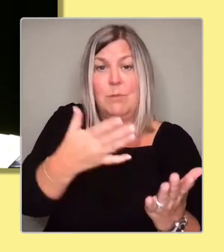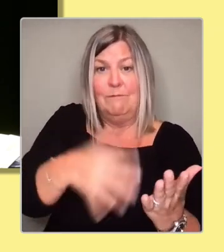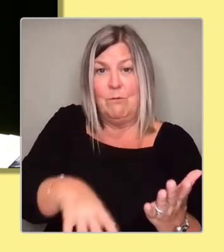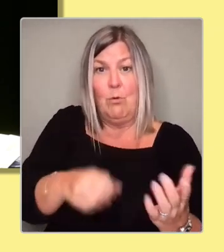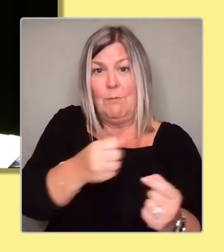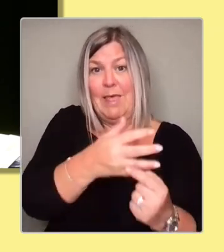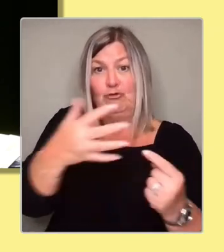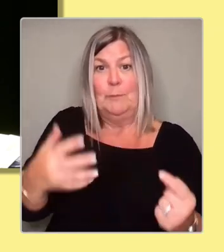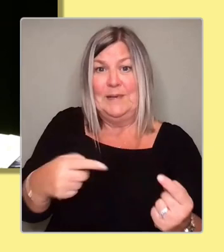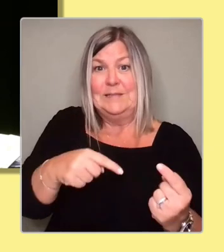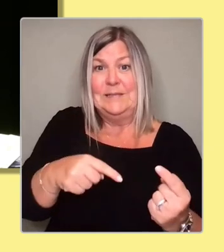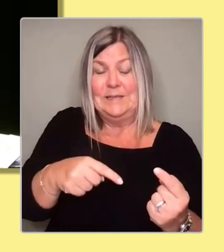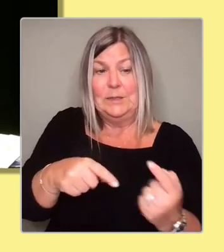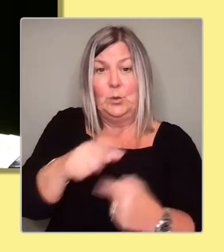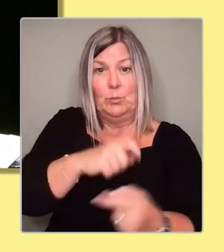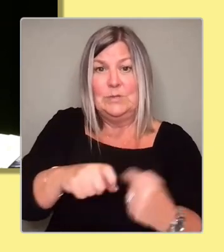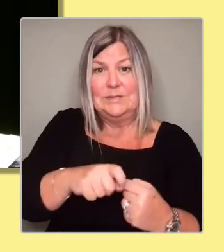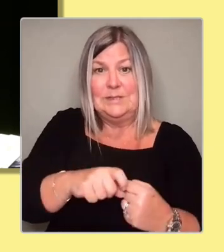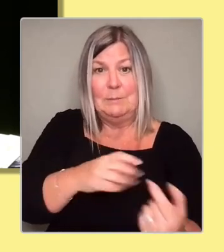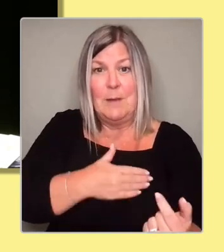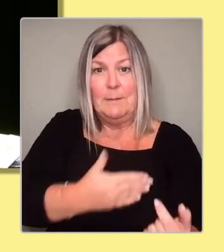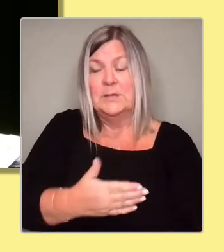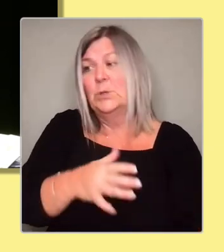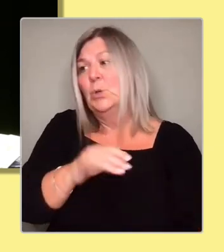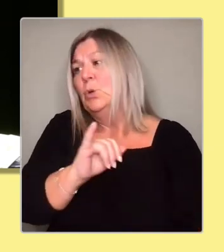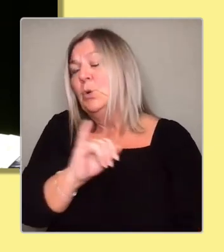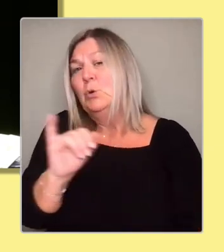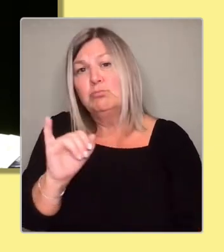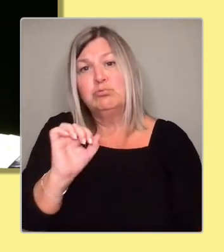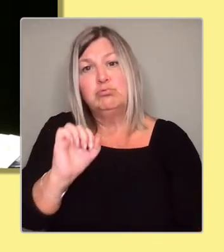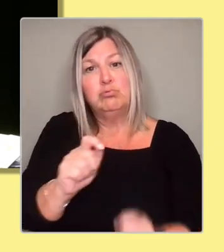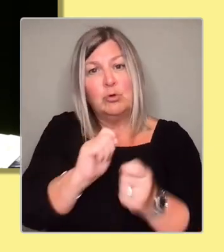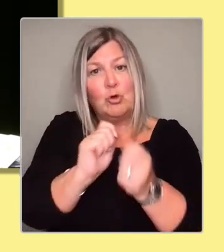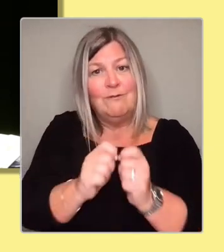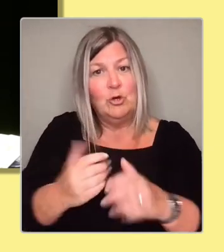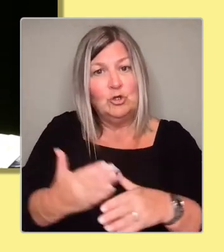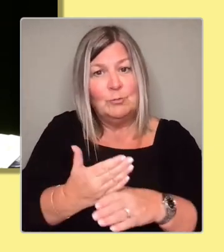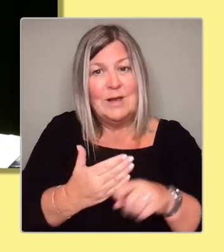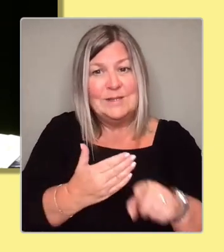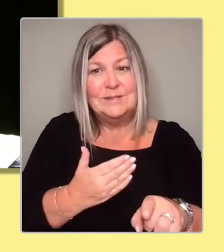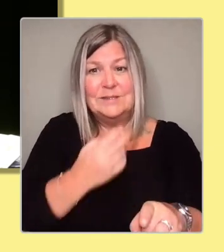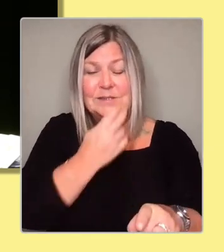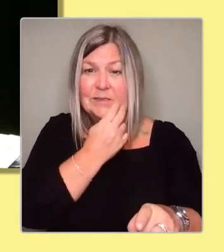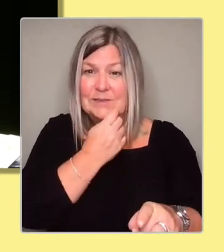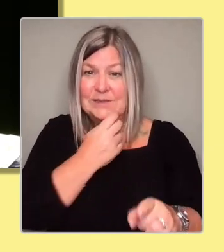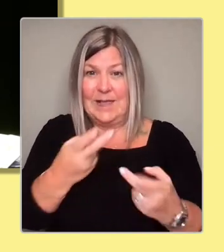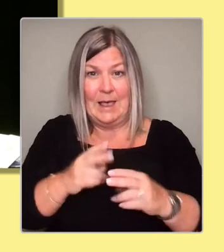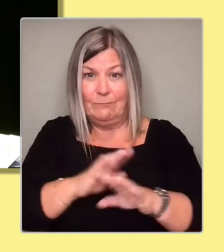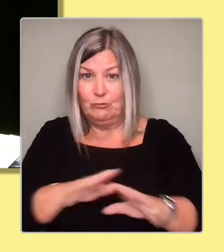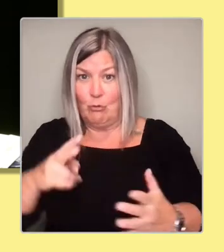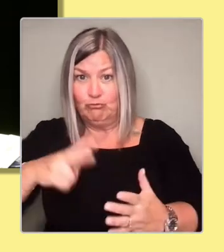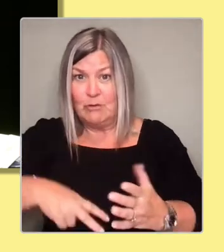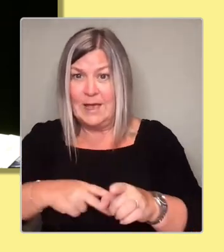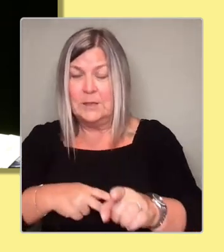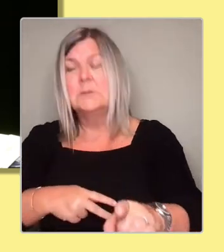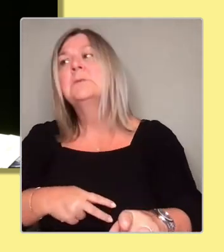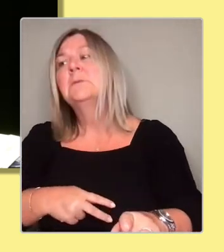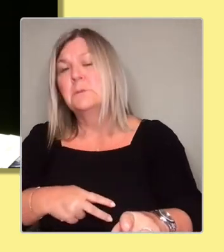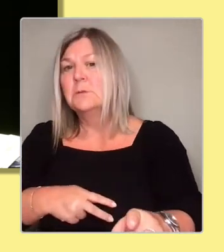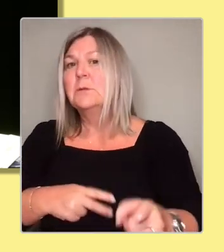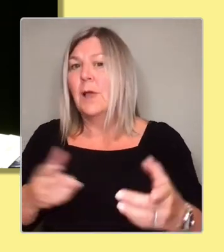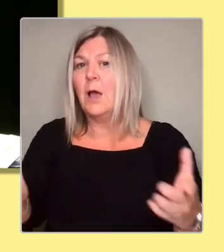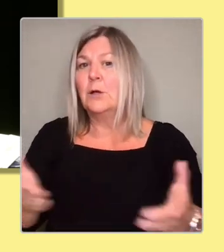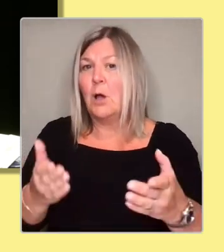around conversion practices. If nobody's read them, I would encourage you to do so. It's horrendous. So you have my